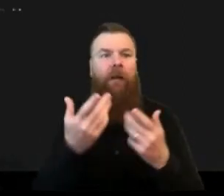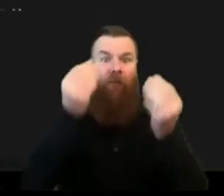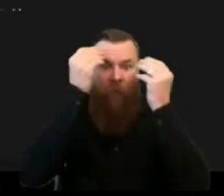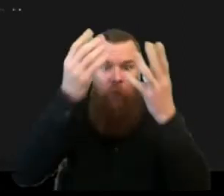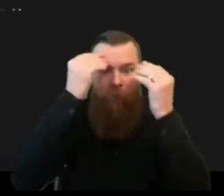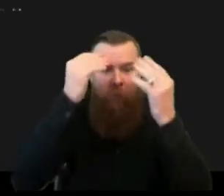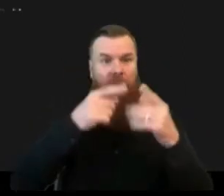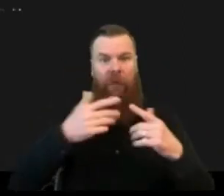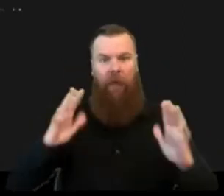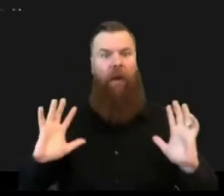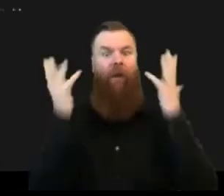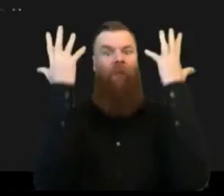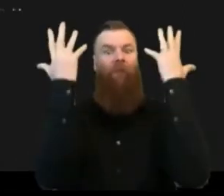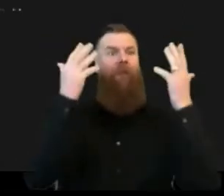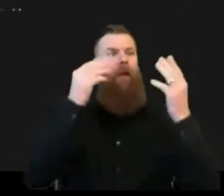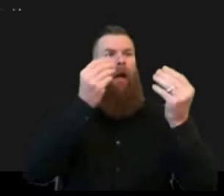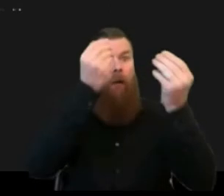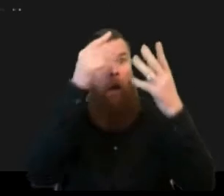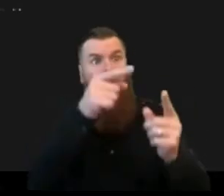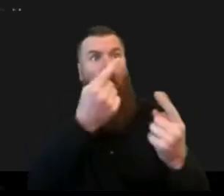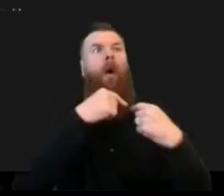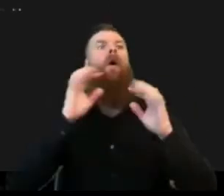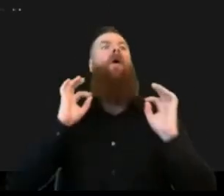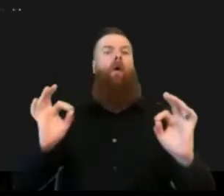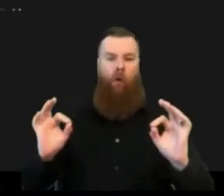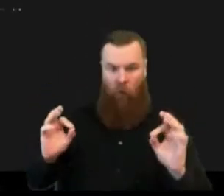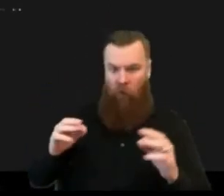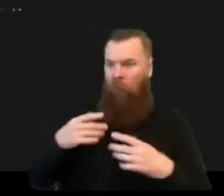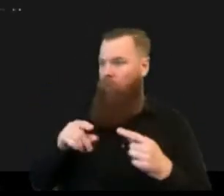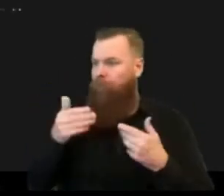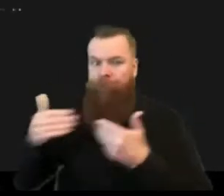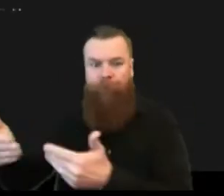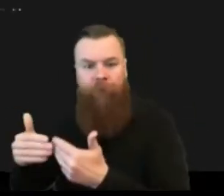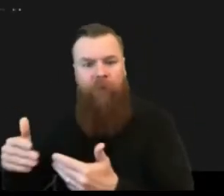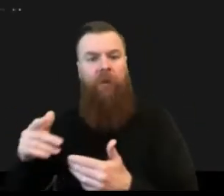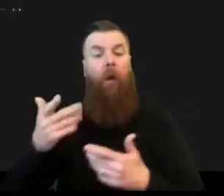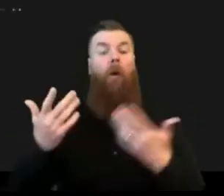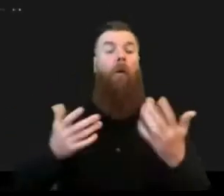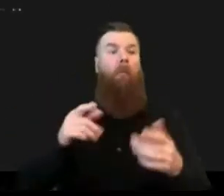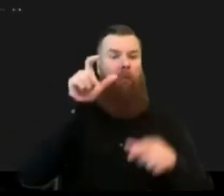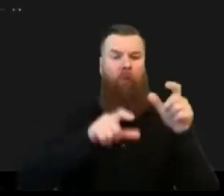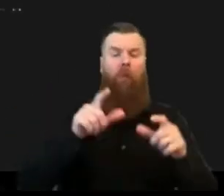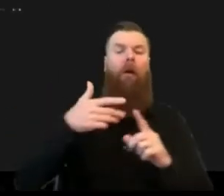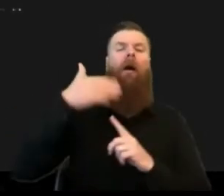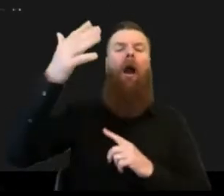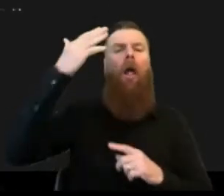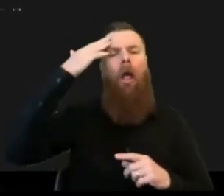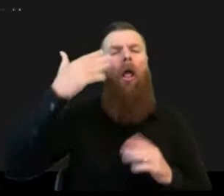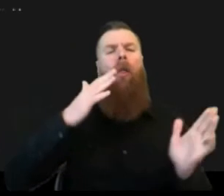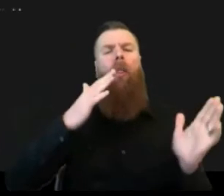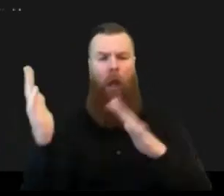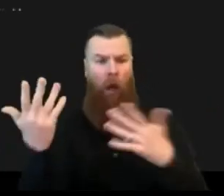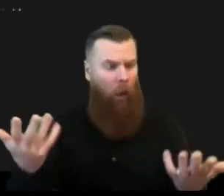main uh things so when we talk about impacts so you know how do we